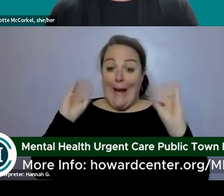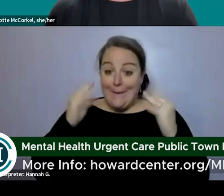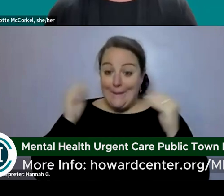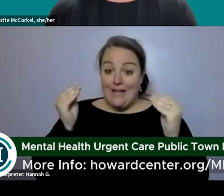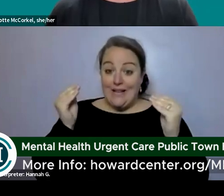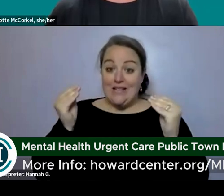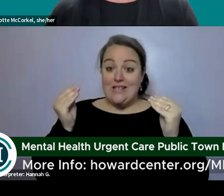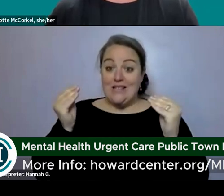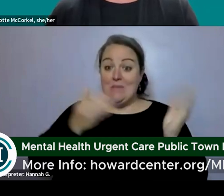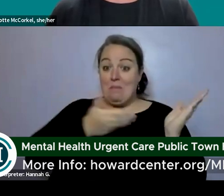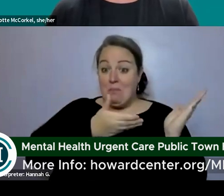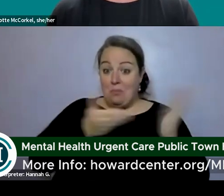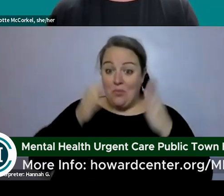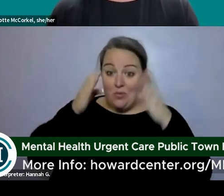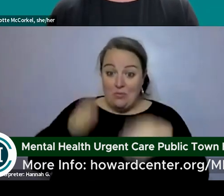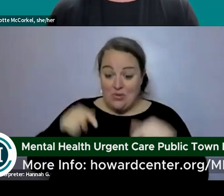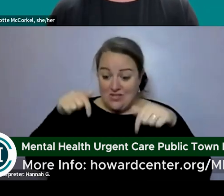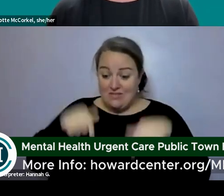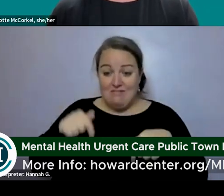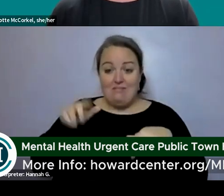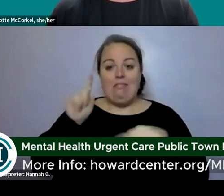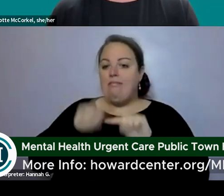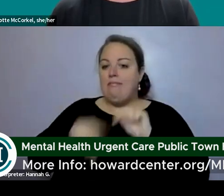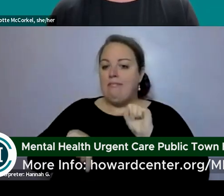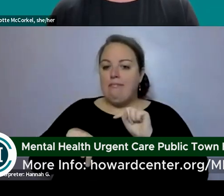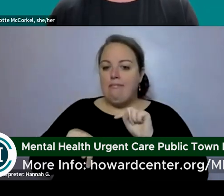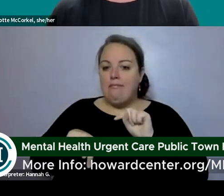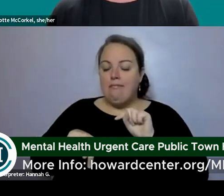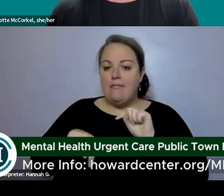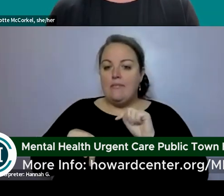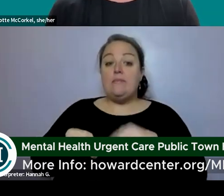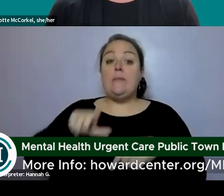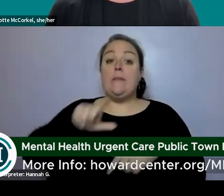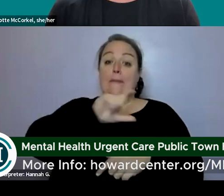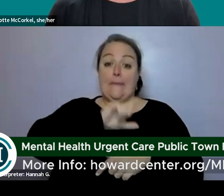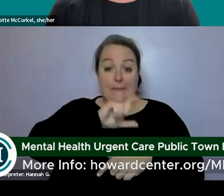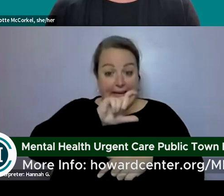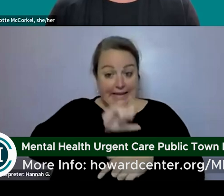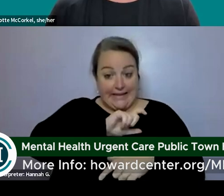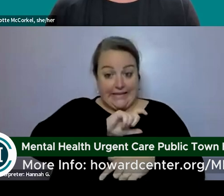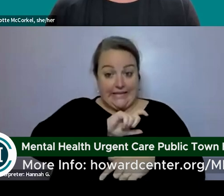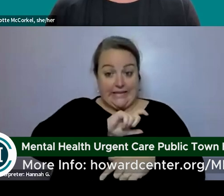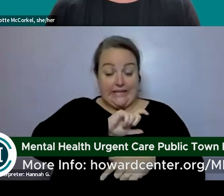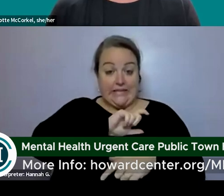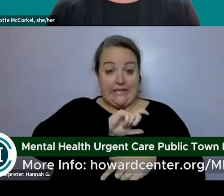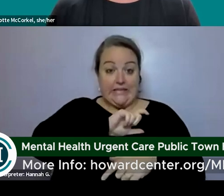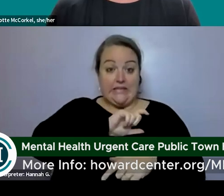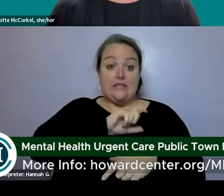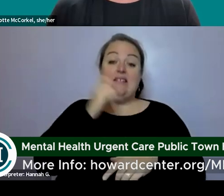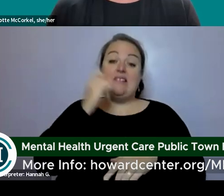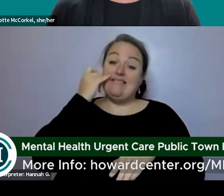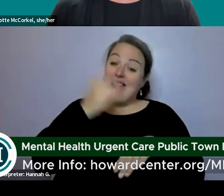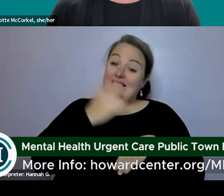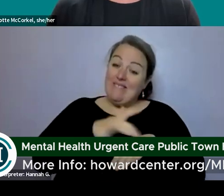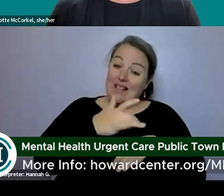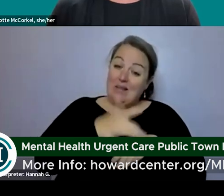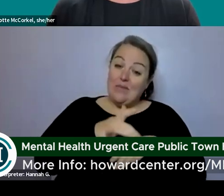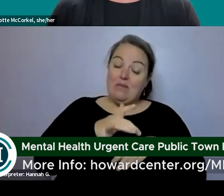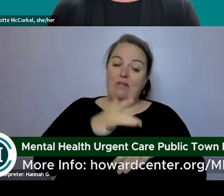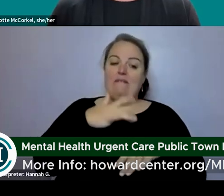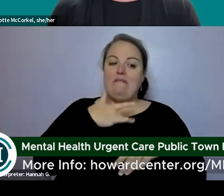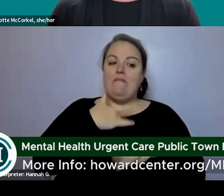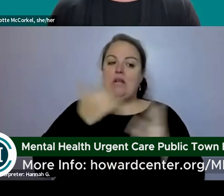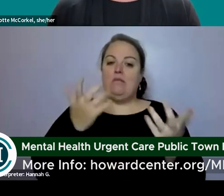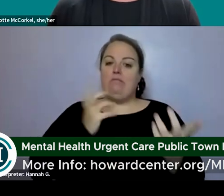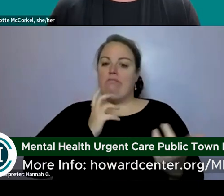someone to mental health urgent care and while the police could potentially if they're available and feel it's